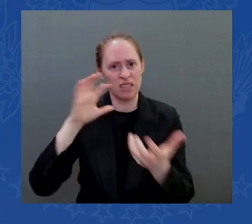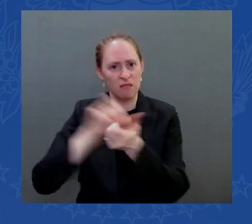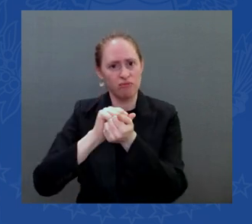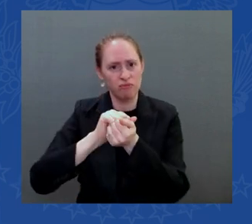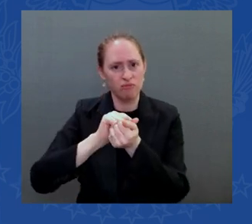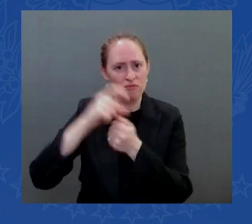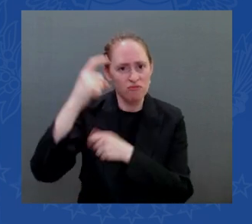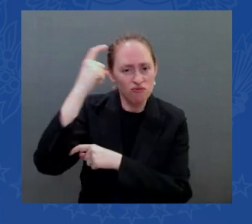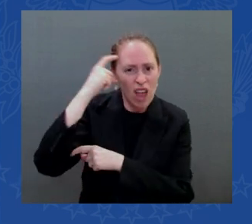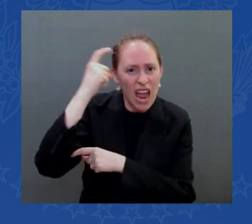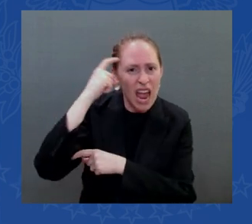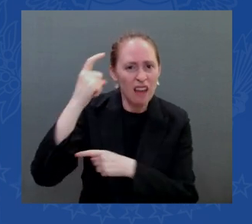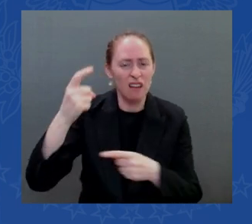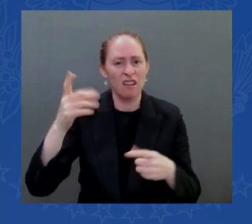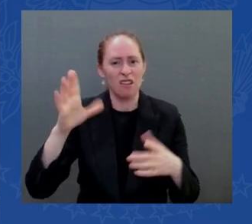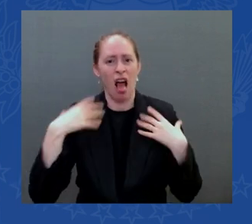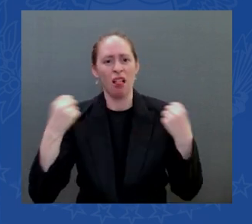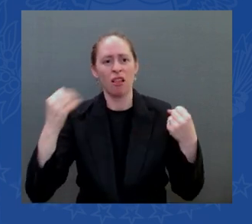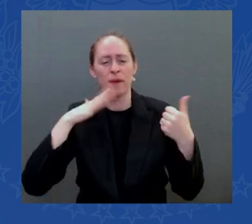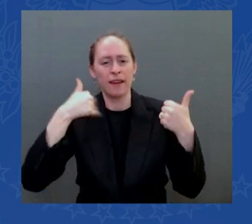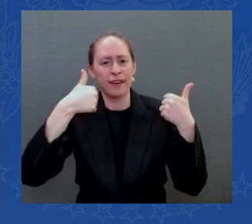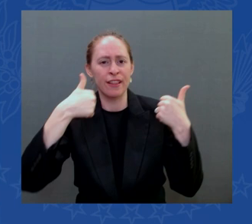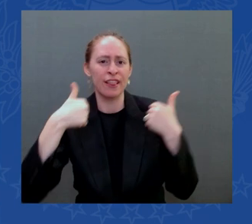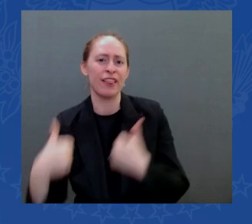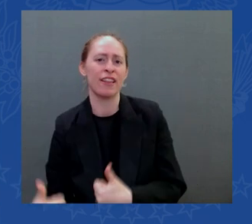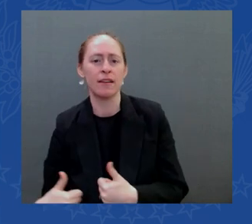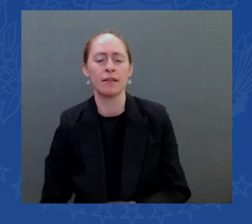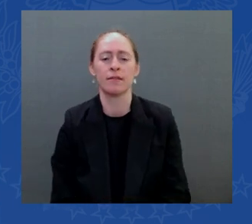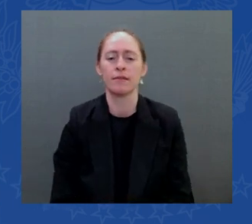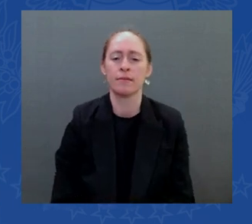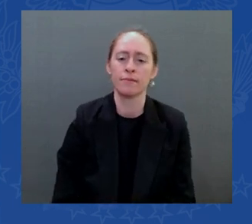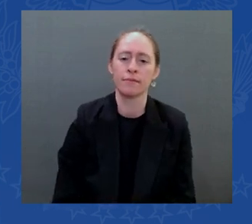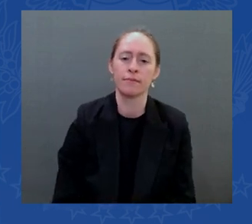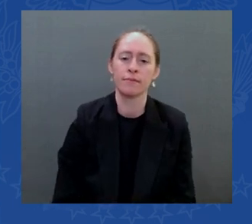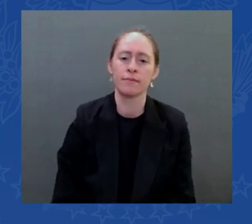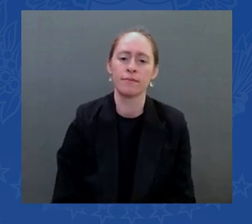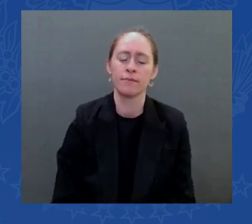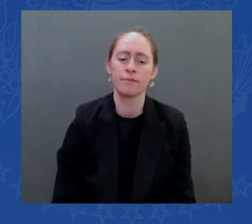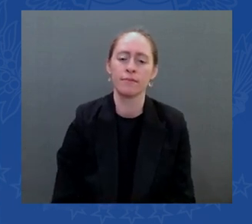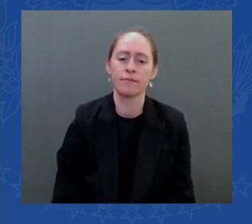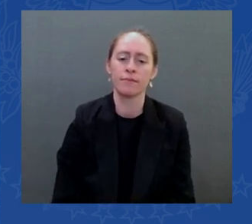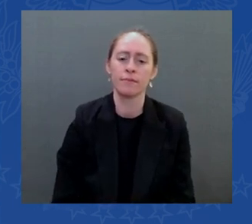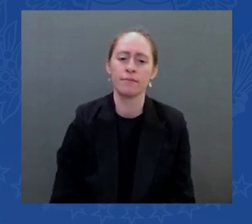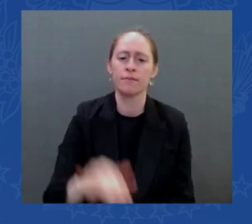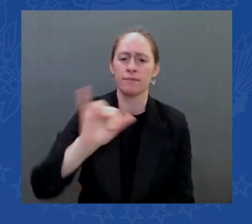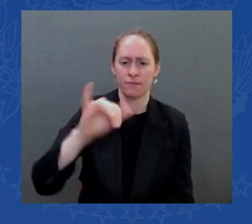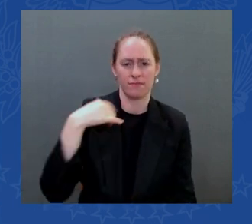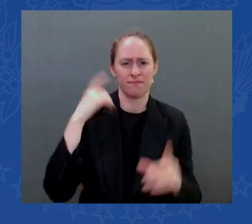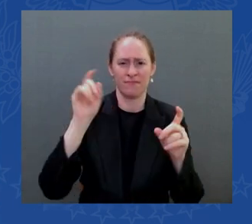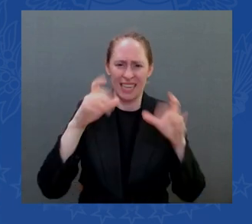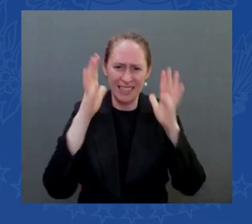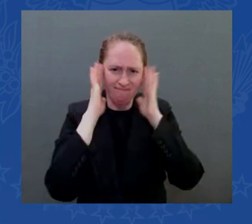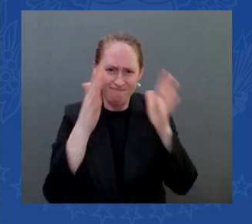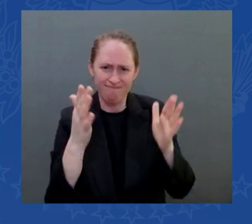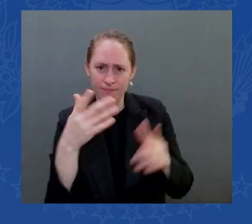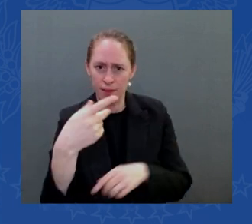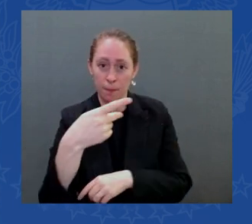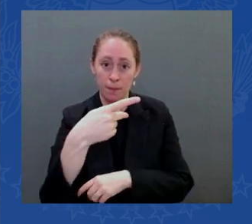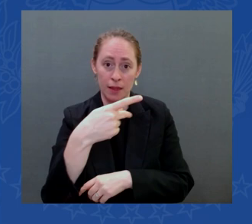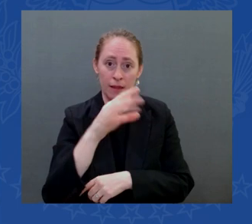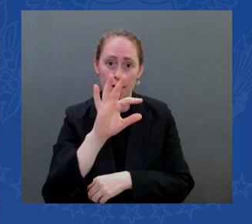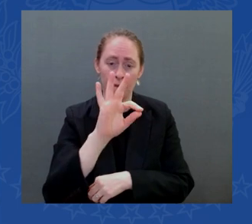dangerous forever chemicals that are a threat to drinking water here in new hampshire and other states something that senator shaheen is champion